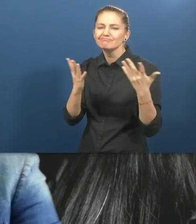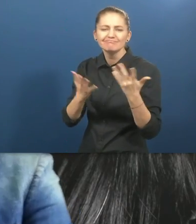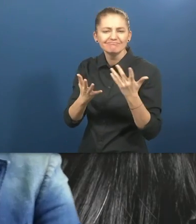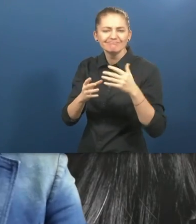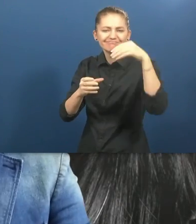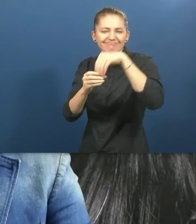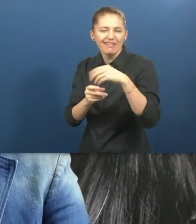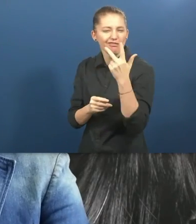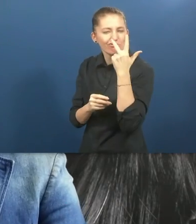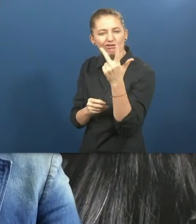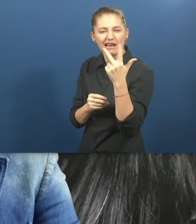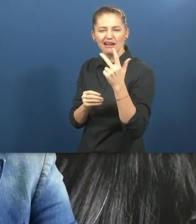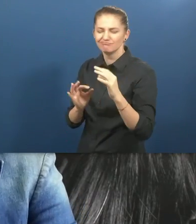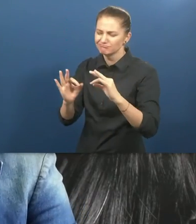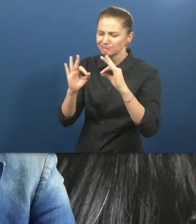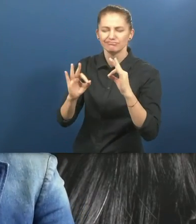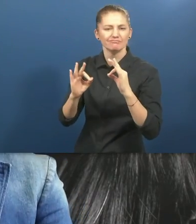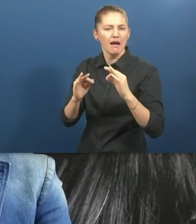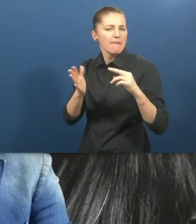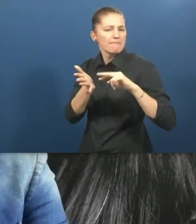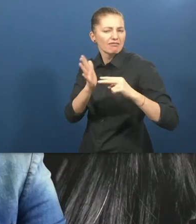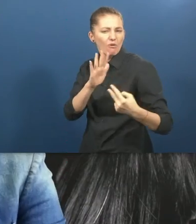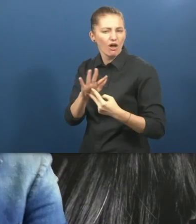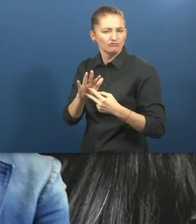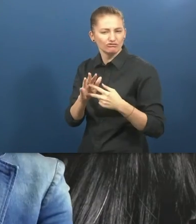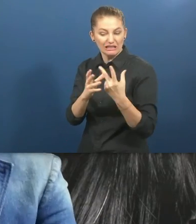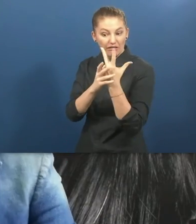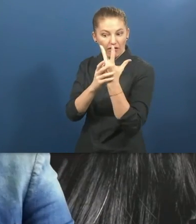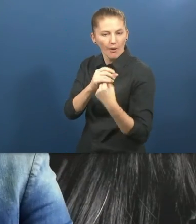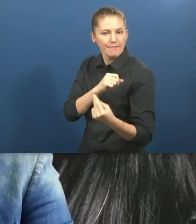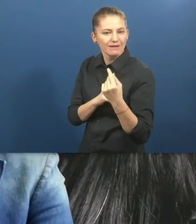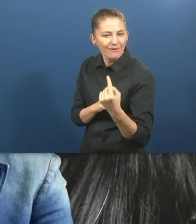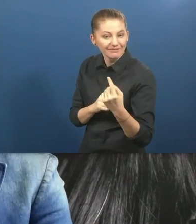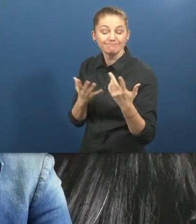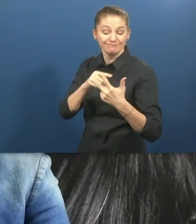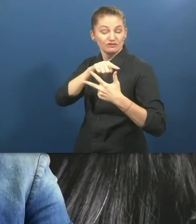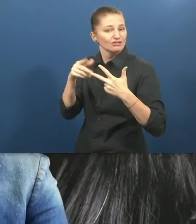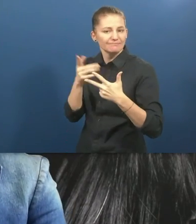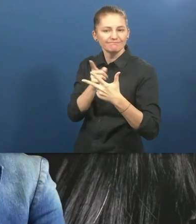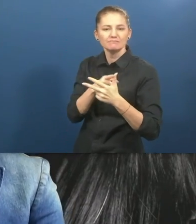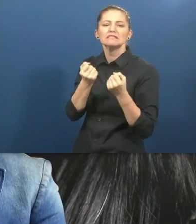will it